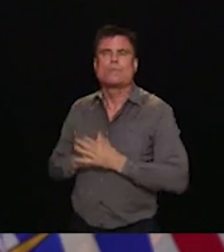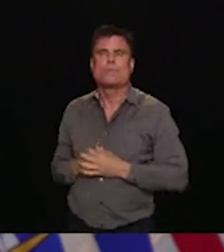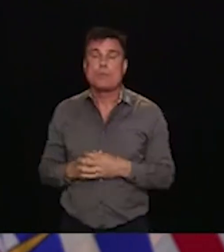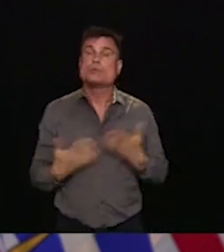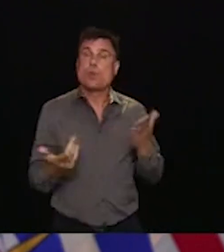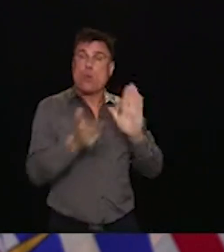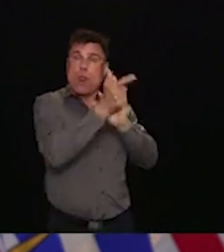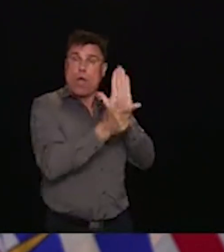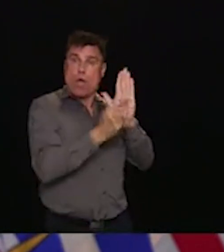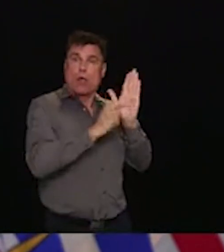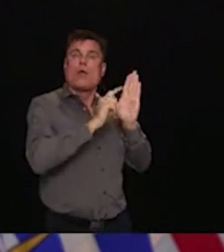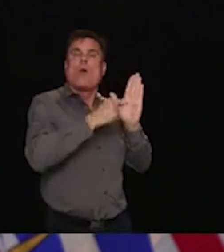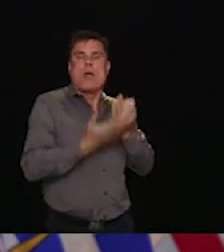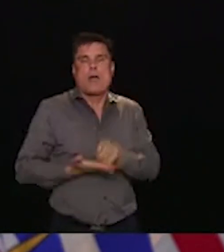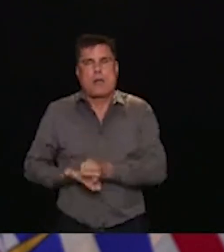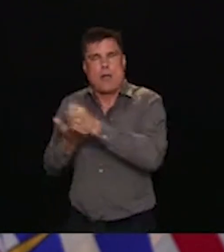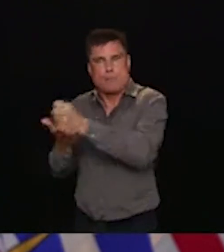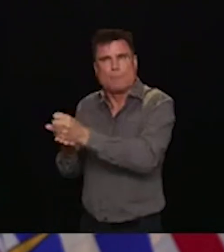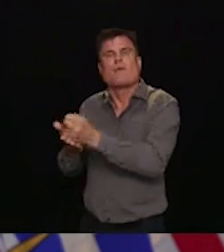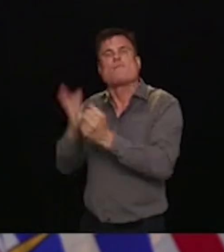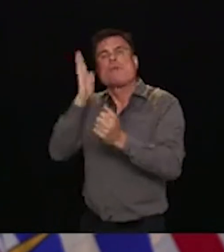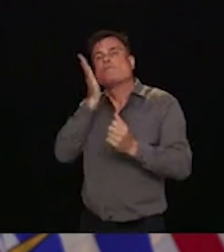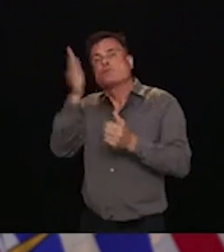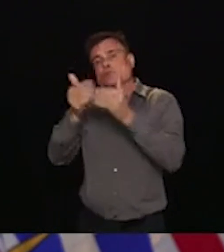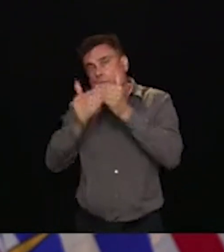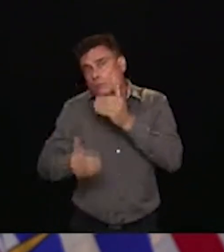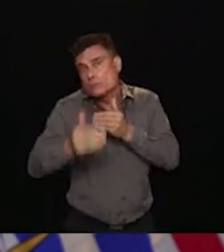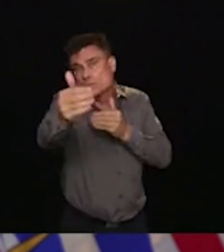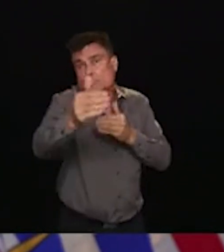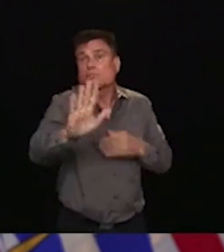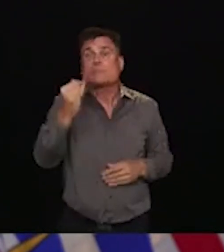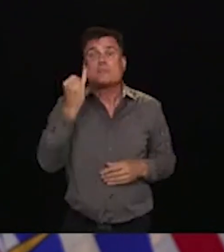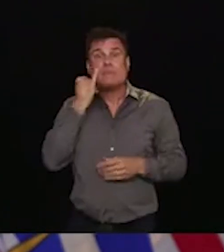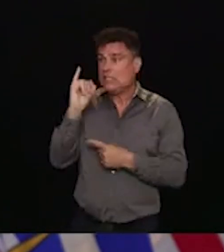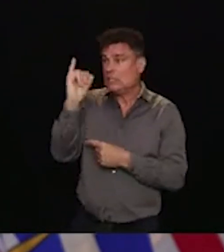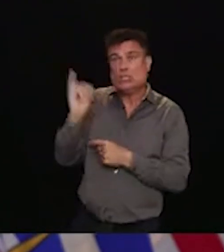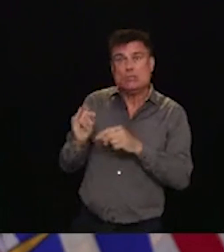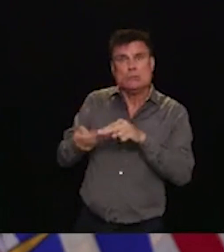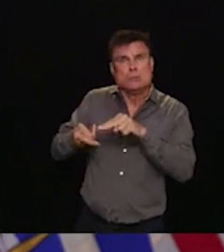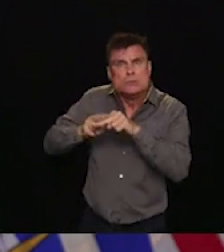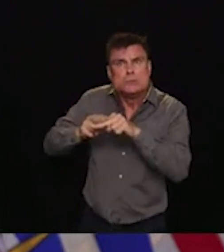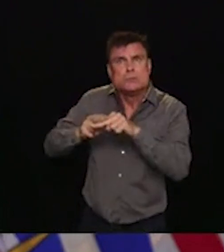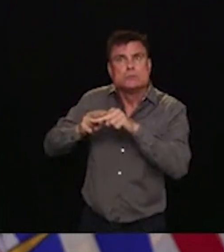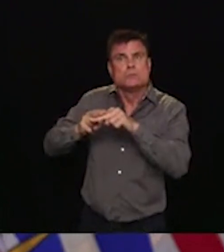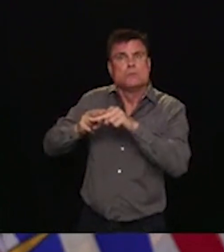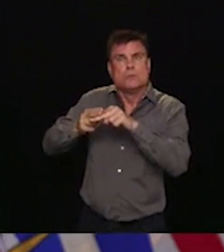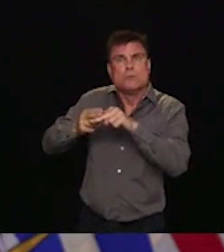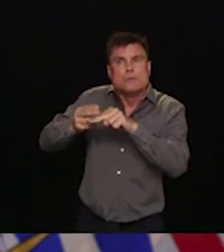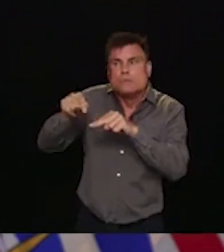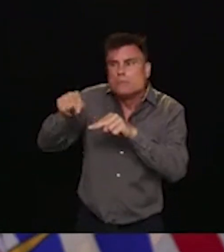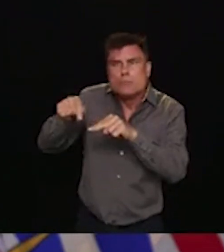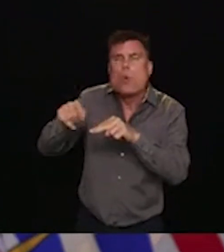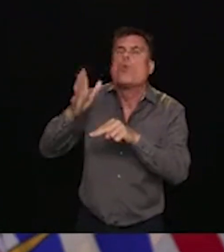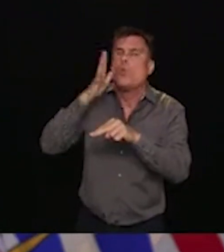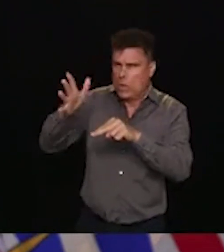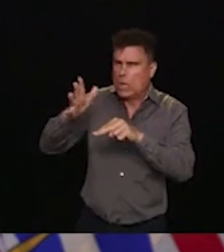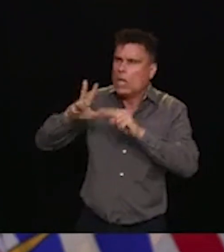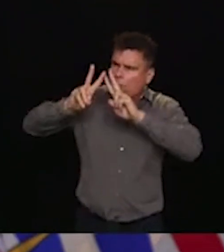these significant increases and undo some of the damage caused by some decisions made by previous governments. In